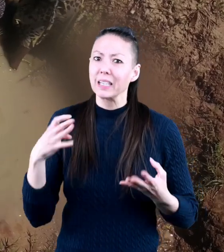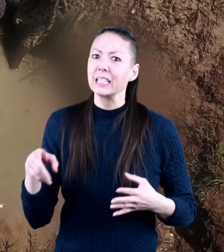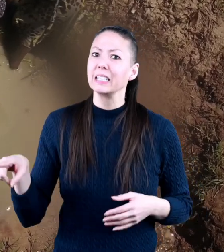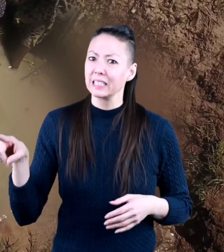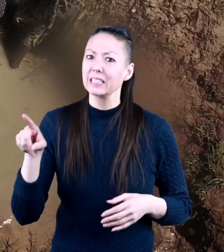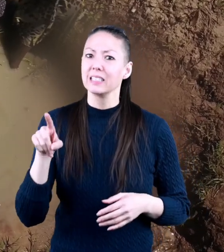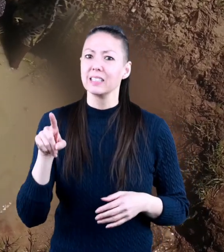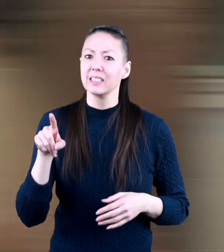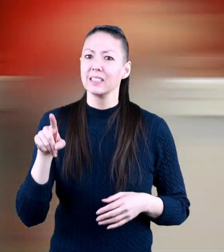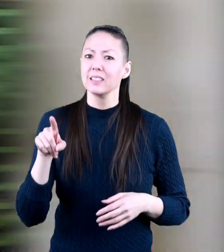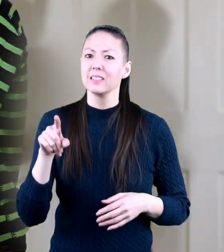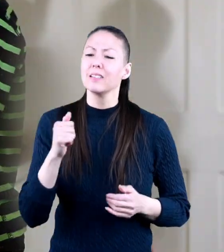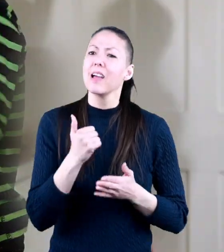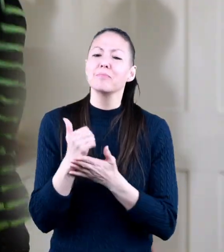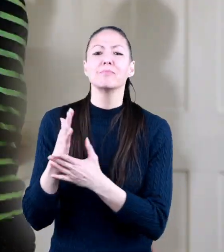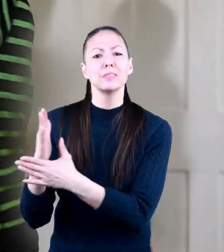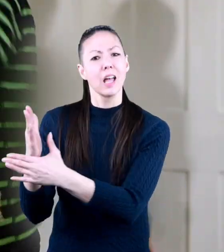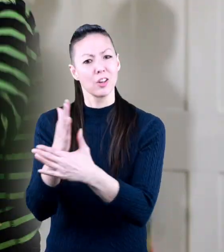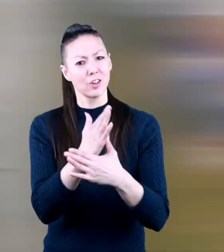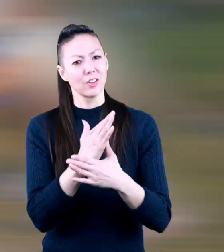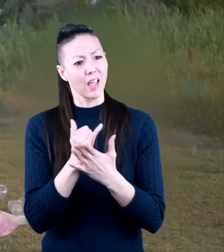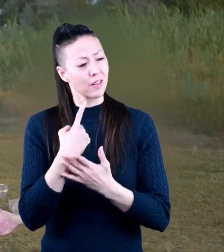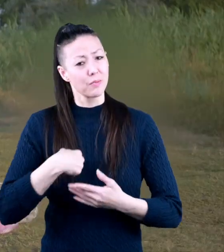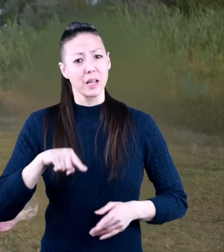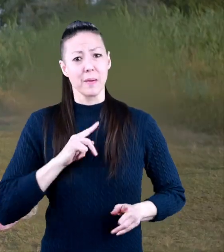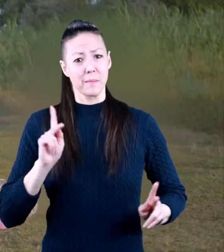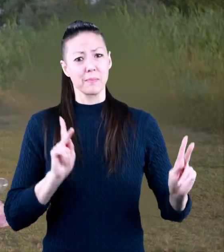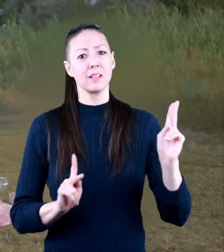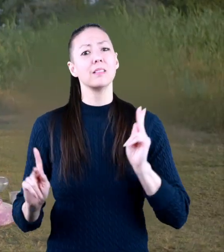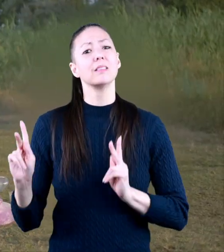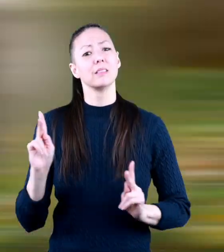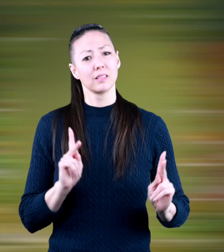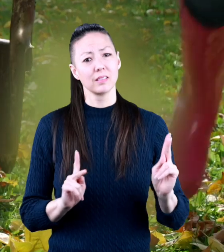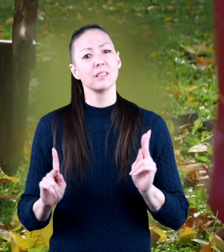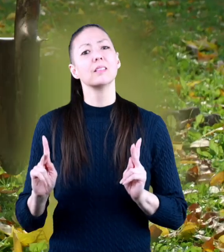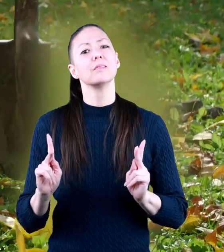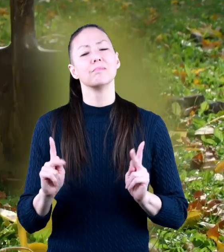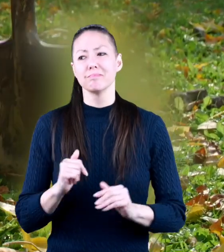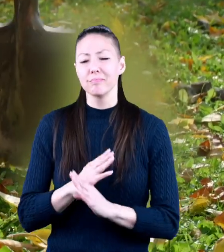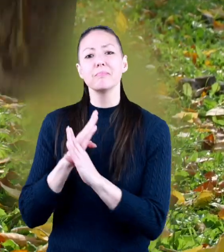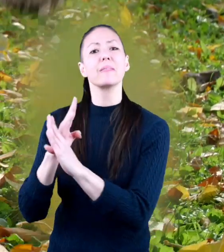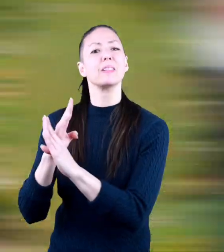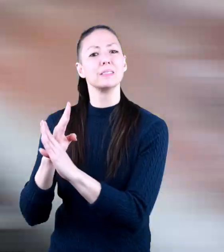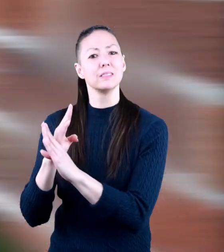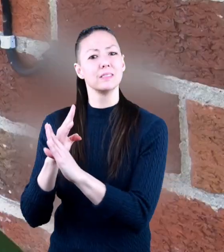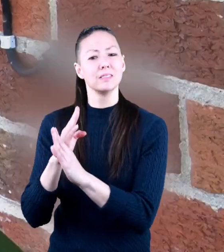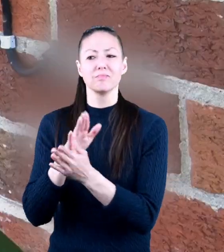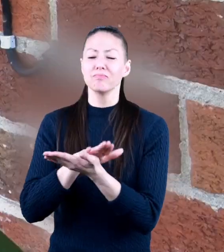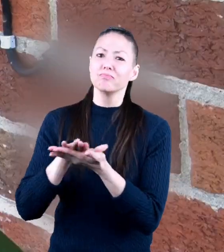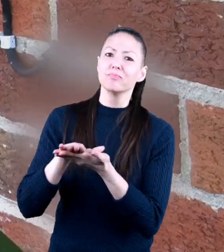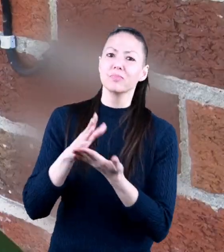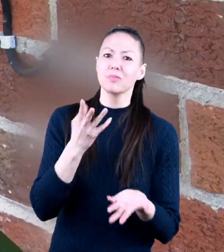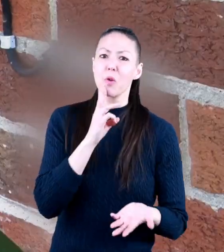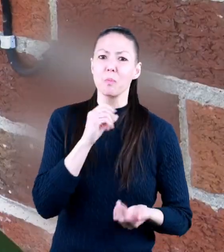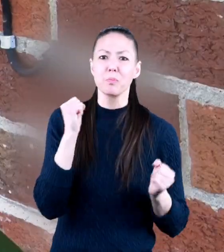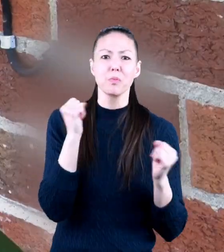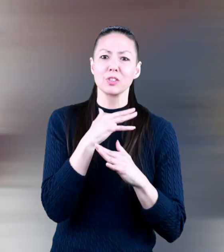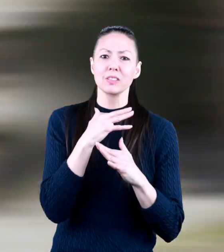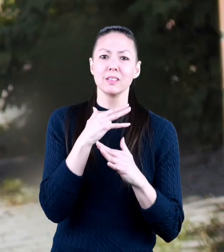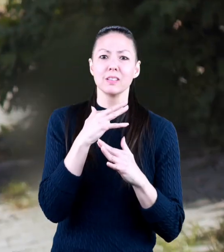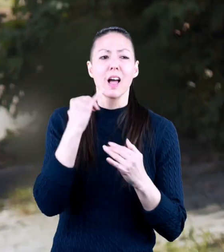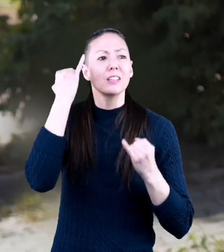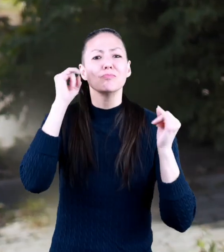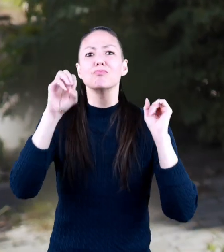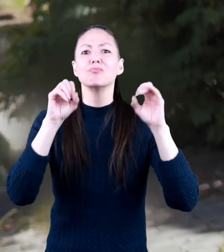sources you can also share that we as humans can help prevent water pollution with